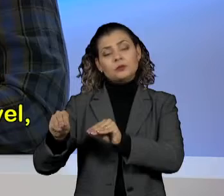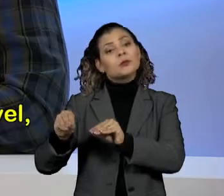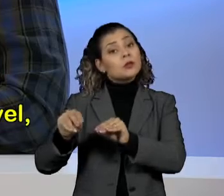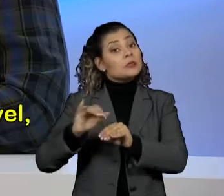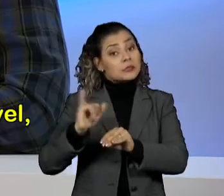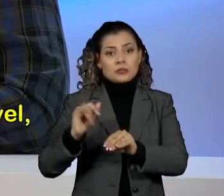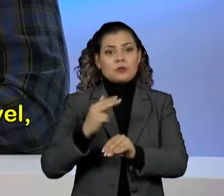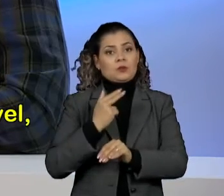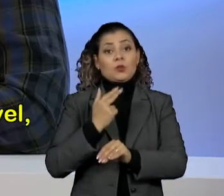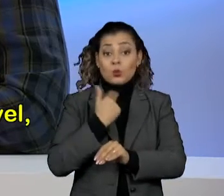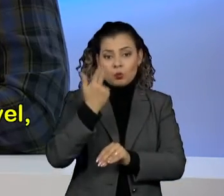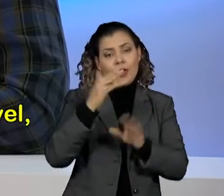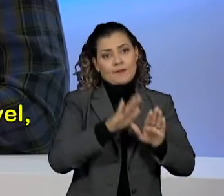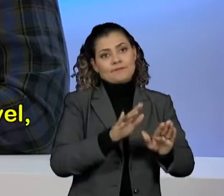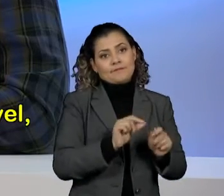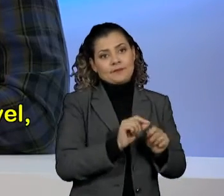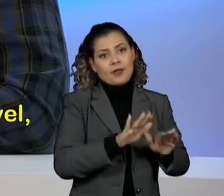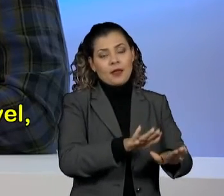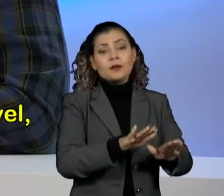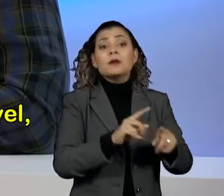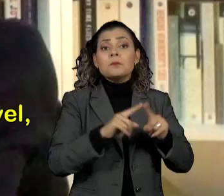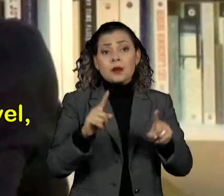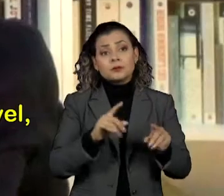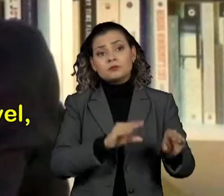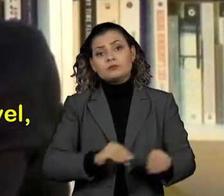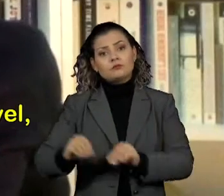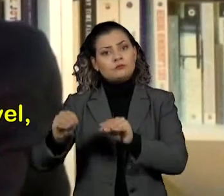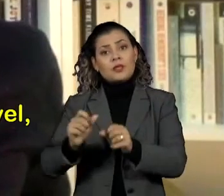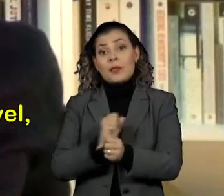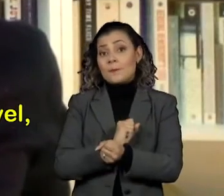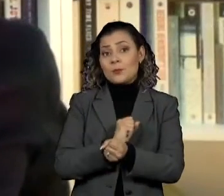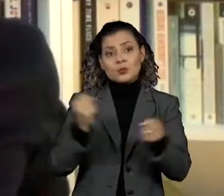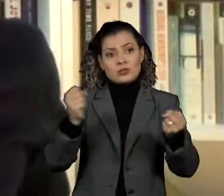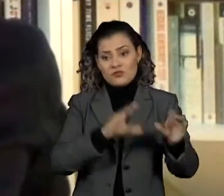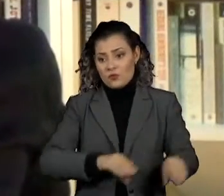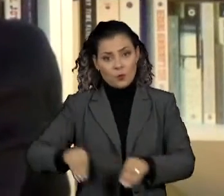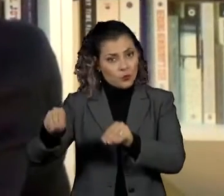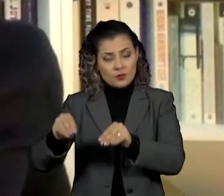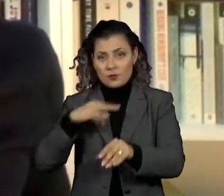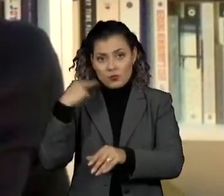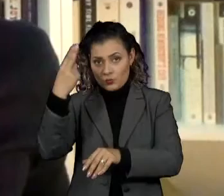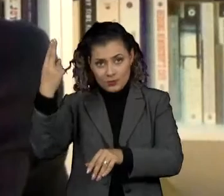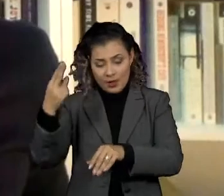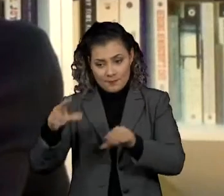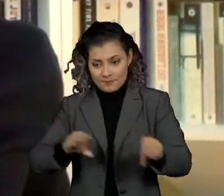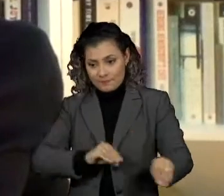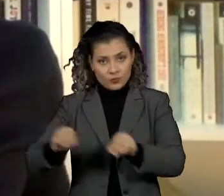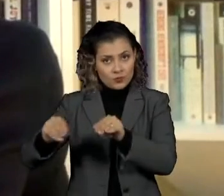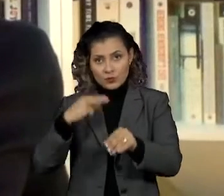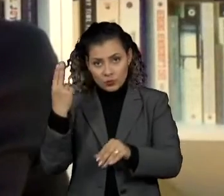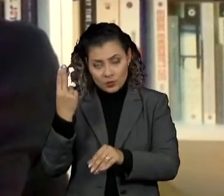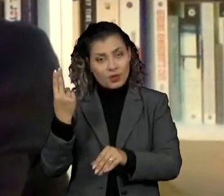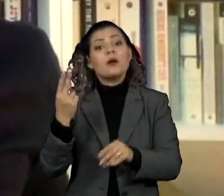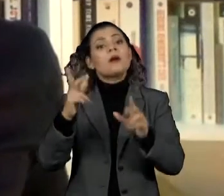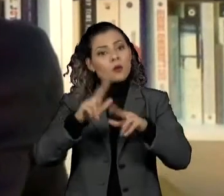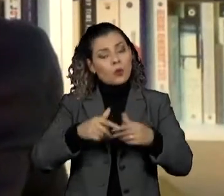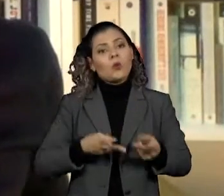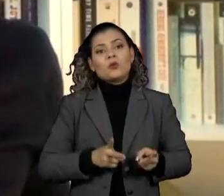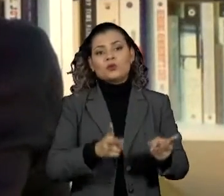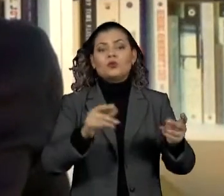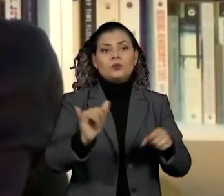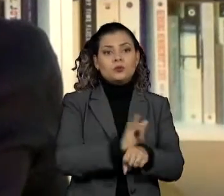In cases where it was impossible, we've still continued as best we could